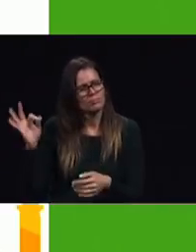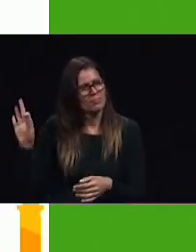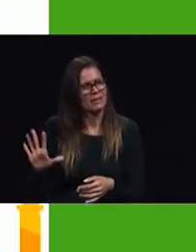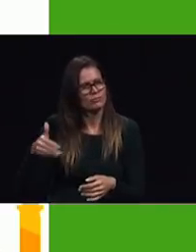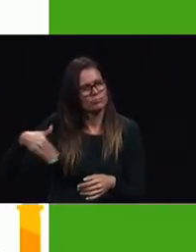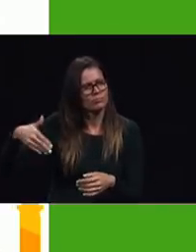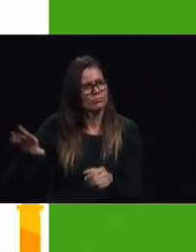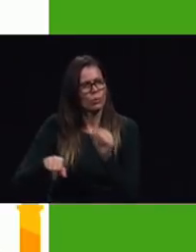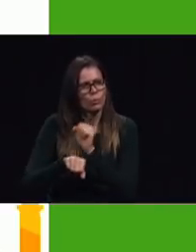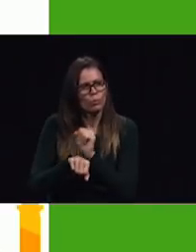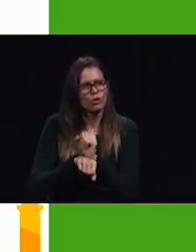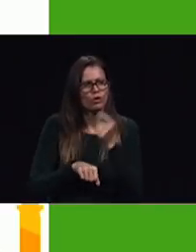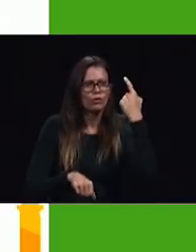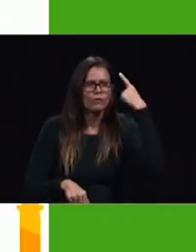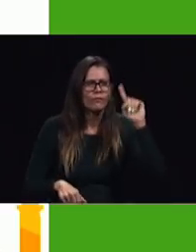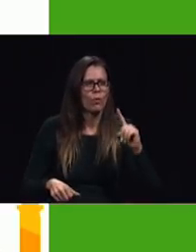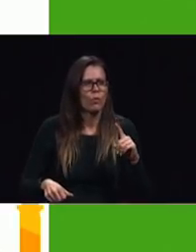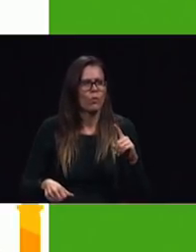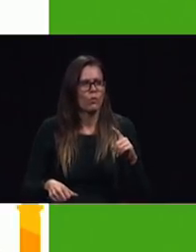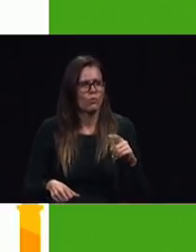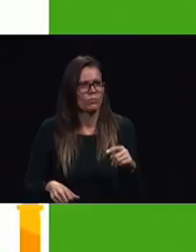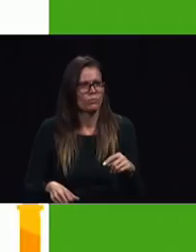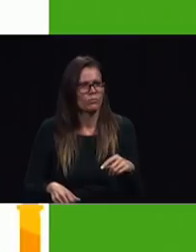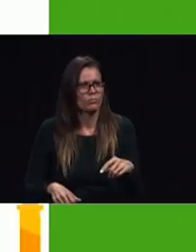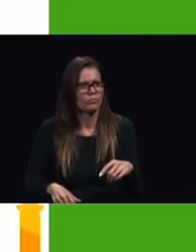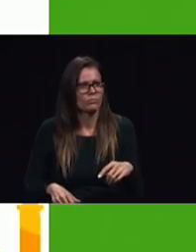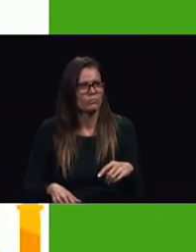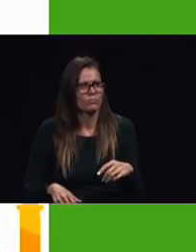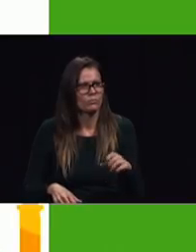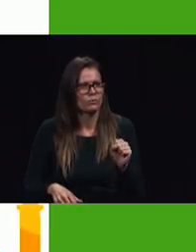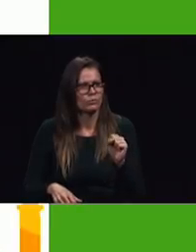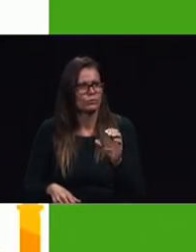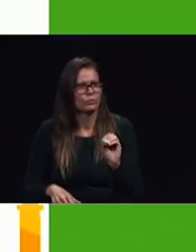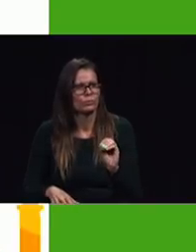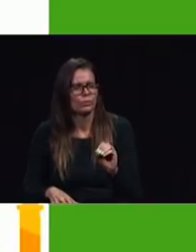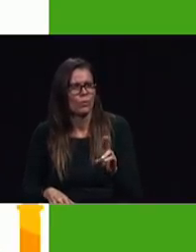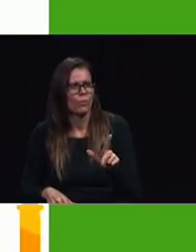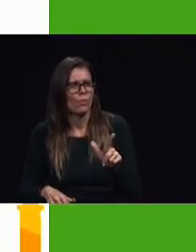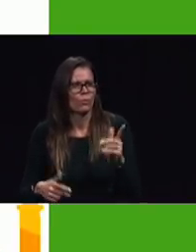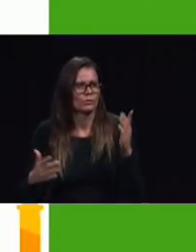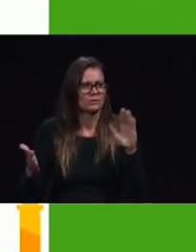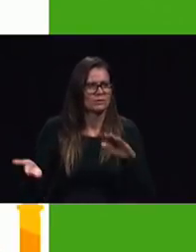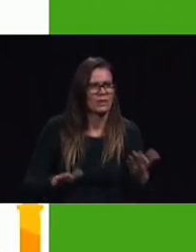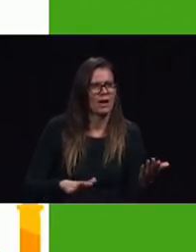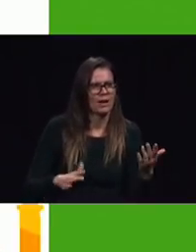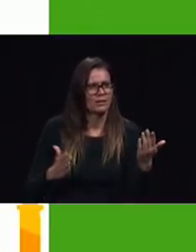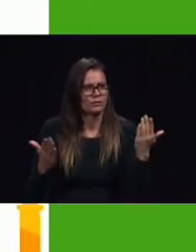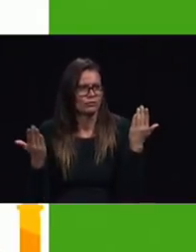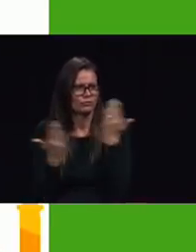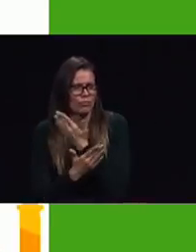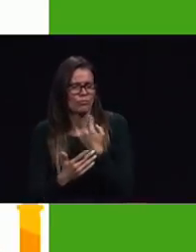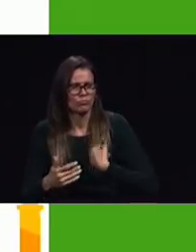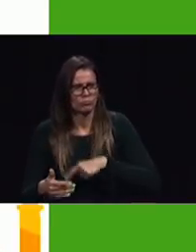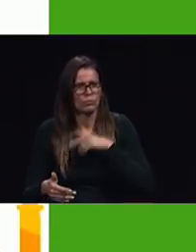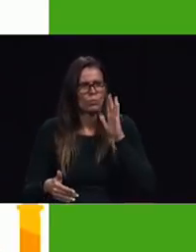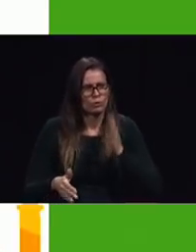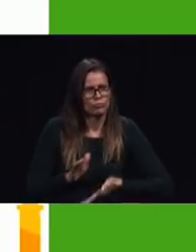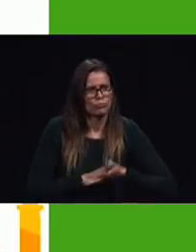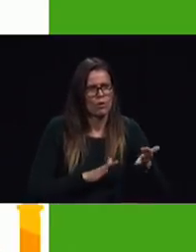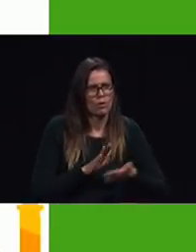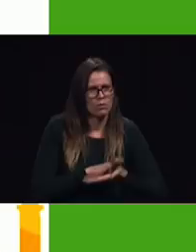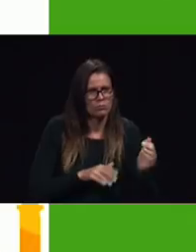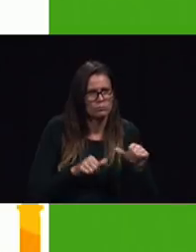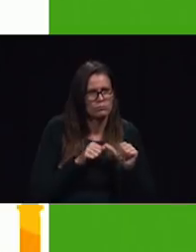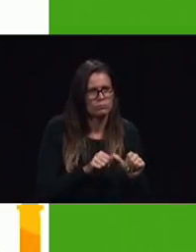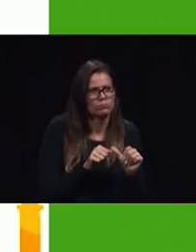perishing in darkness we ourselves will carry forward the services of the church we will keep up the meetings and by abiding